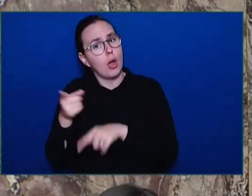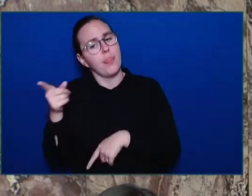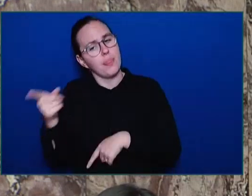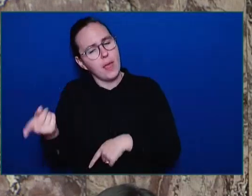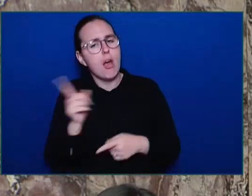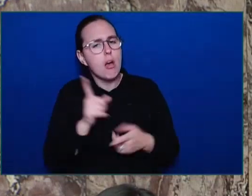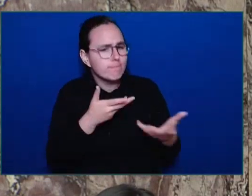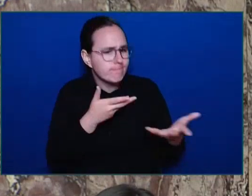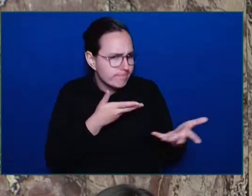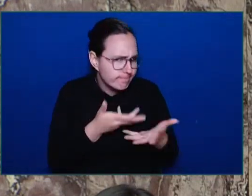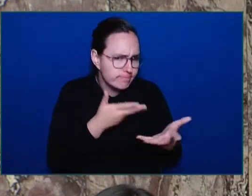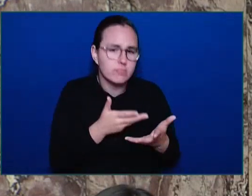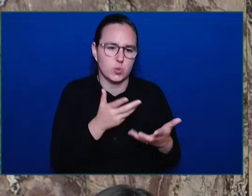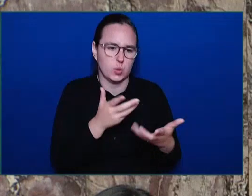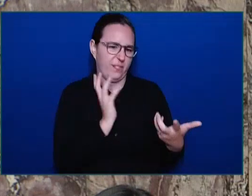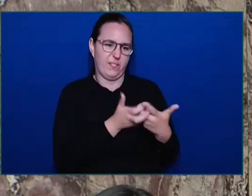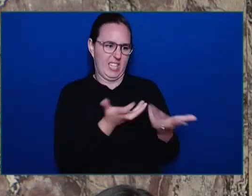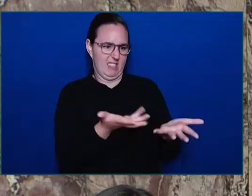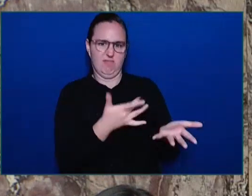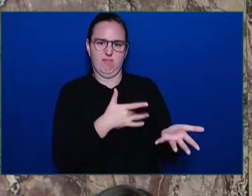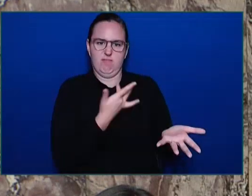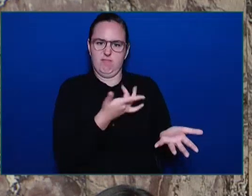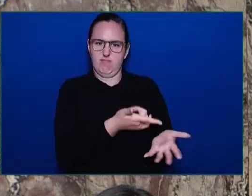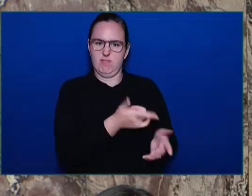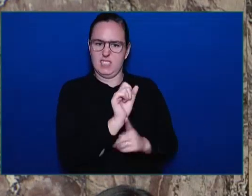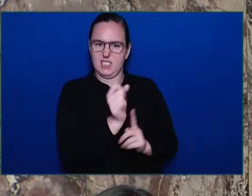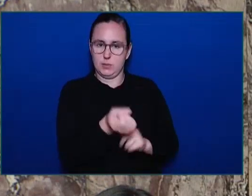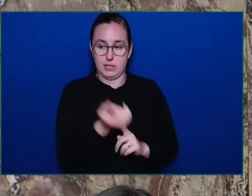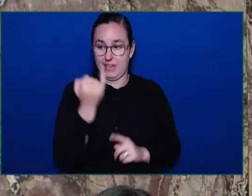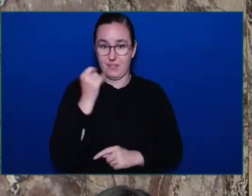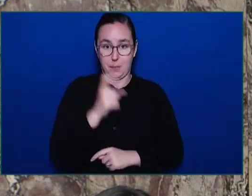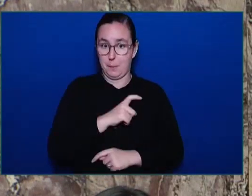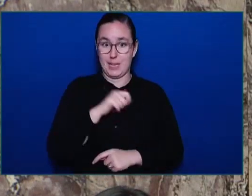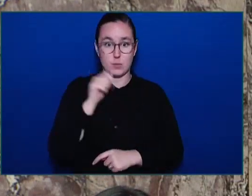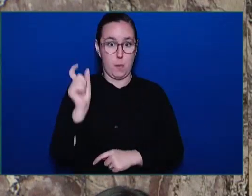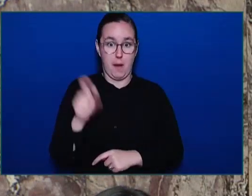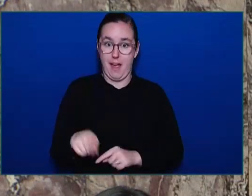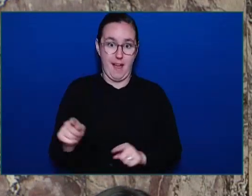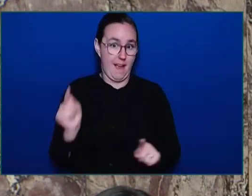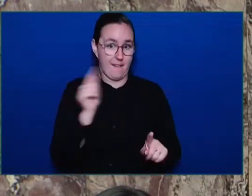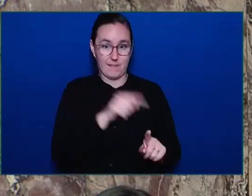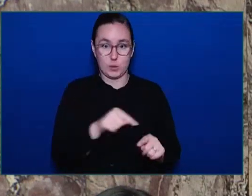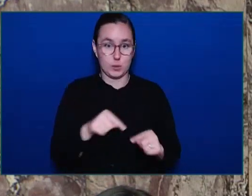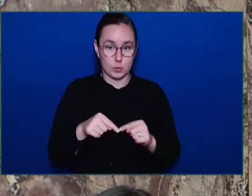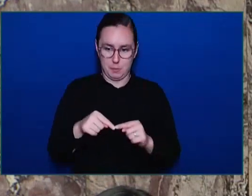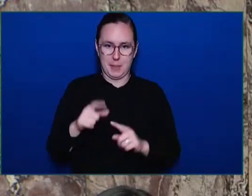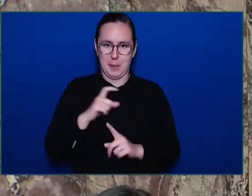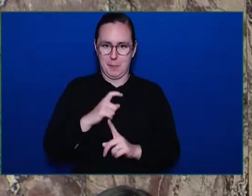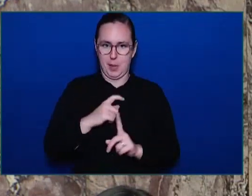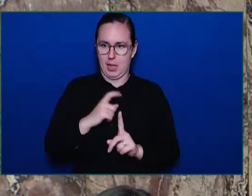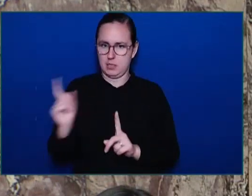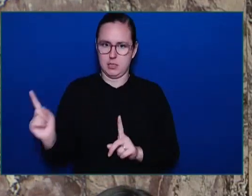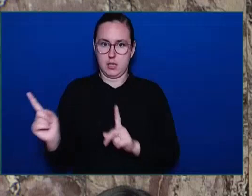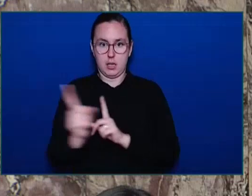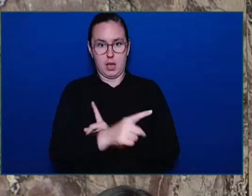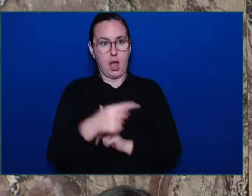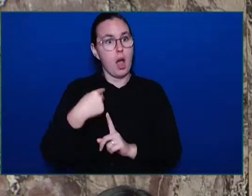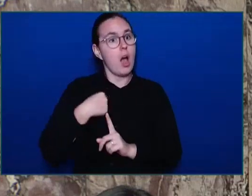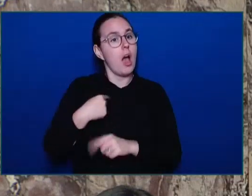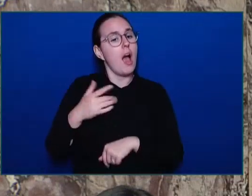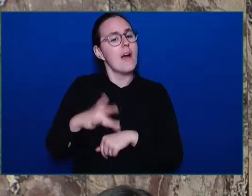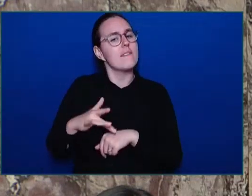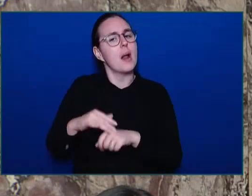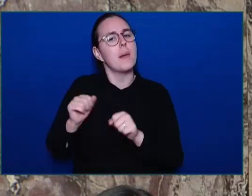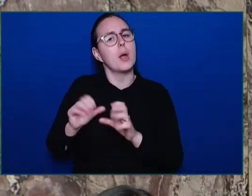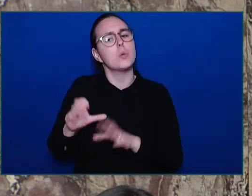additional duties on additional work in key critical areas around public safety. At the same time,